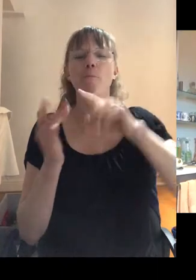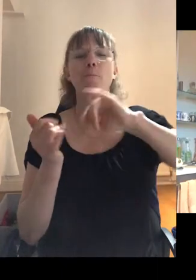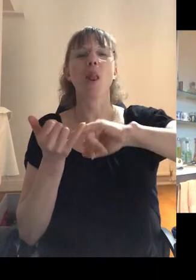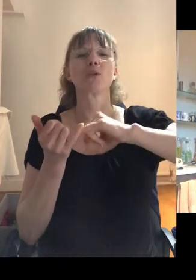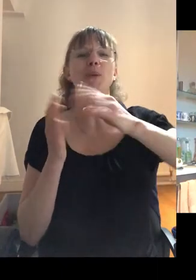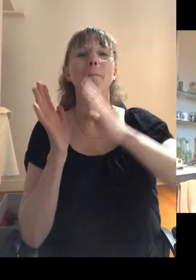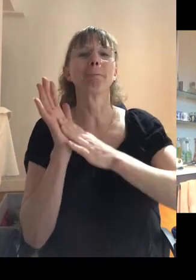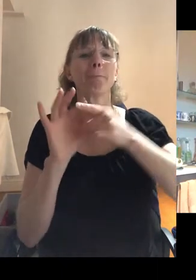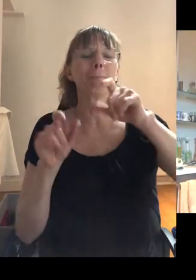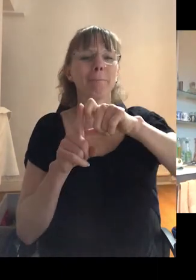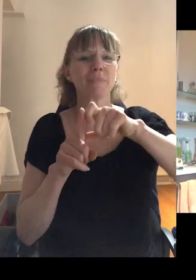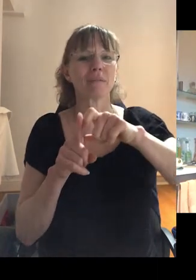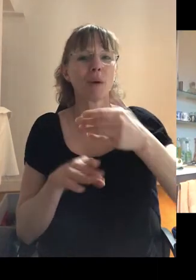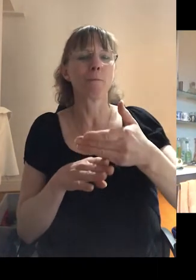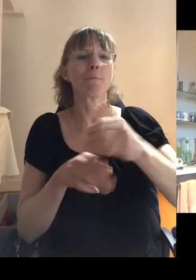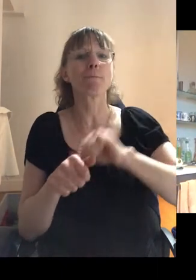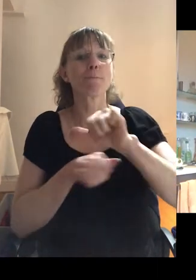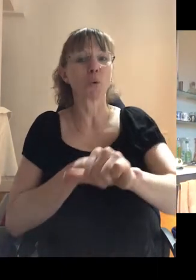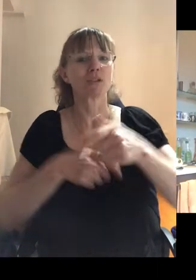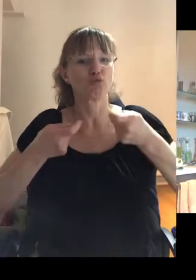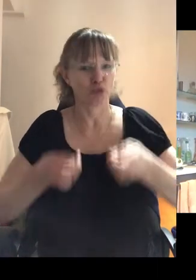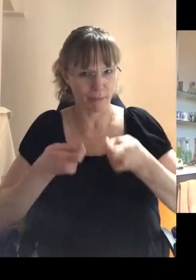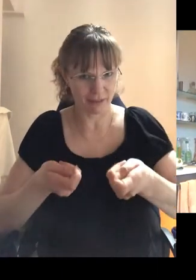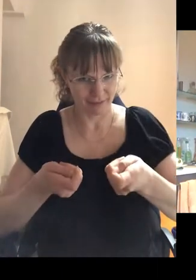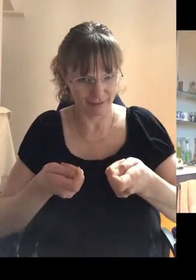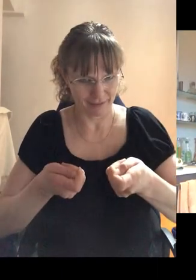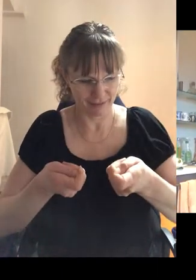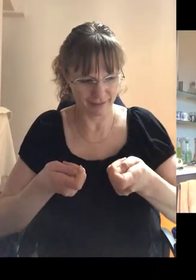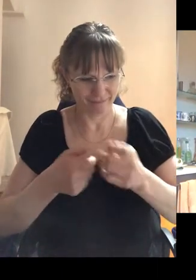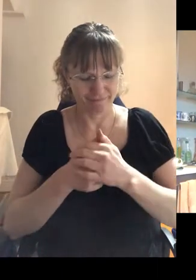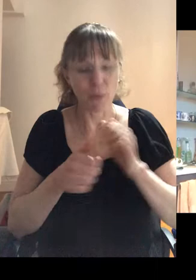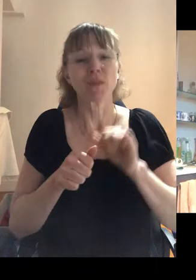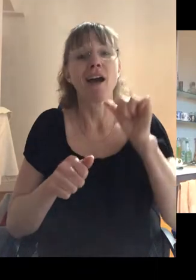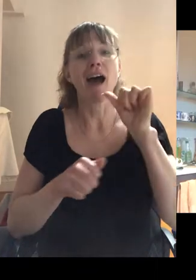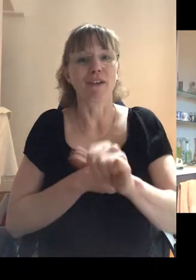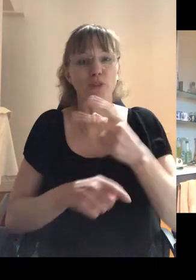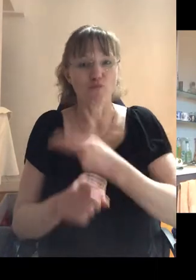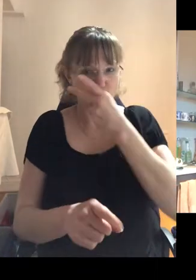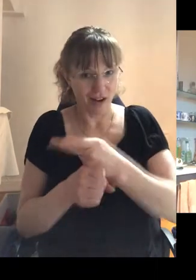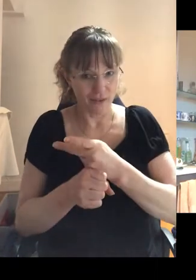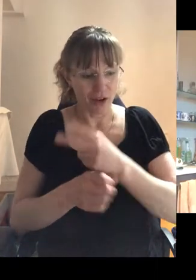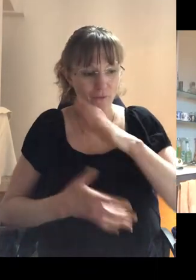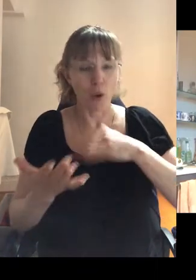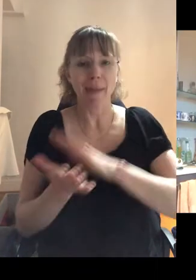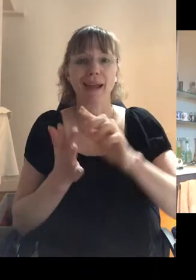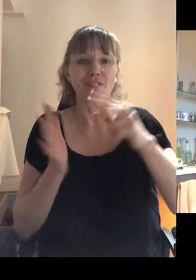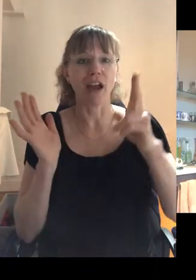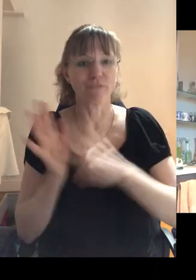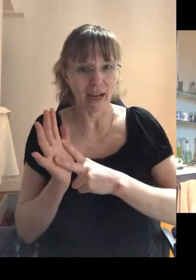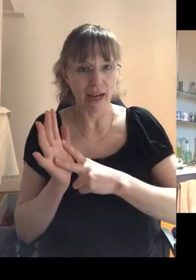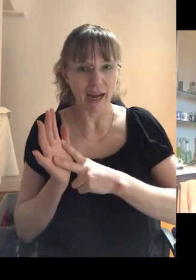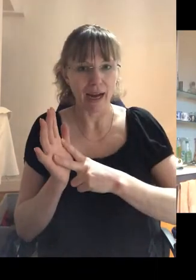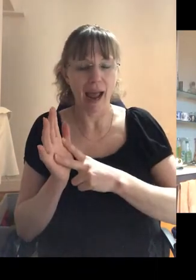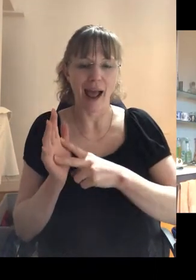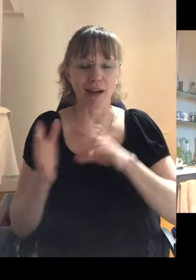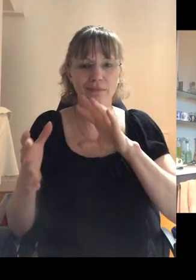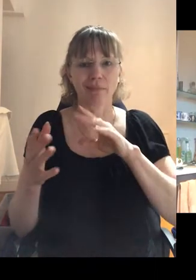treatment actually, because that's the thing. It was only, it was only after recovering from HIV and the various